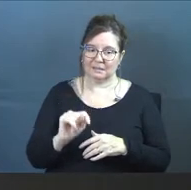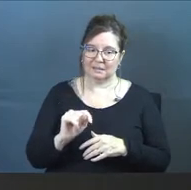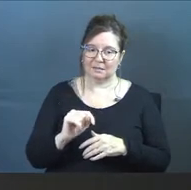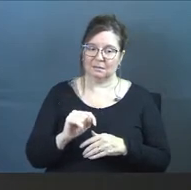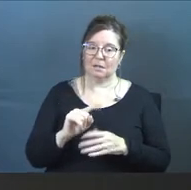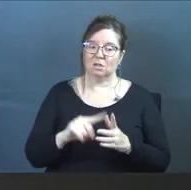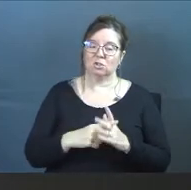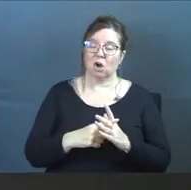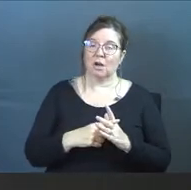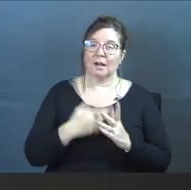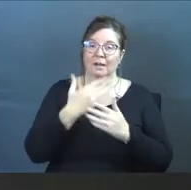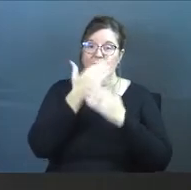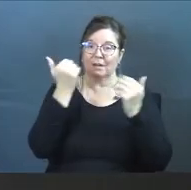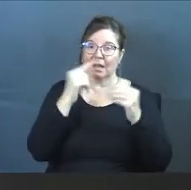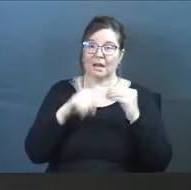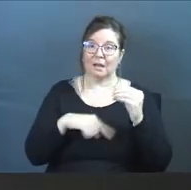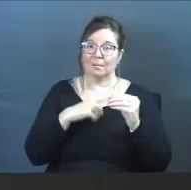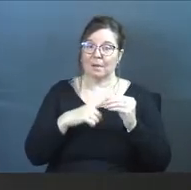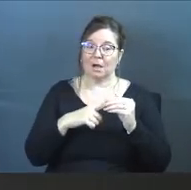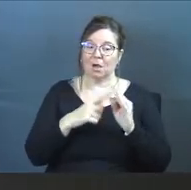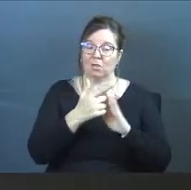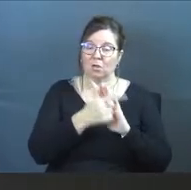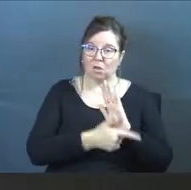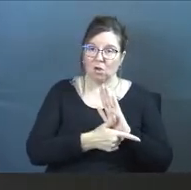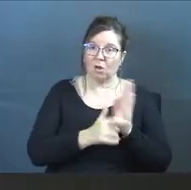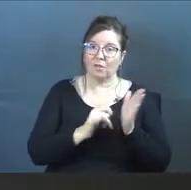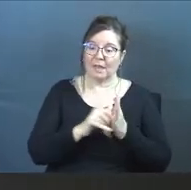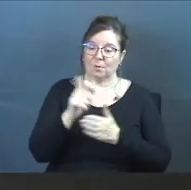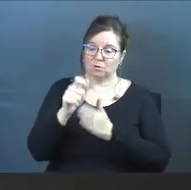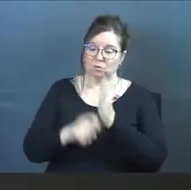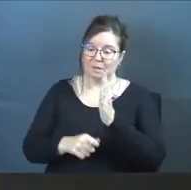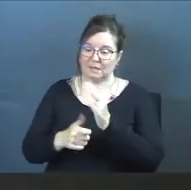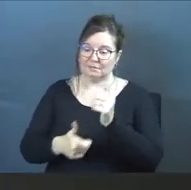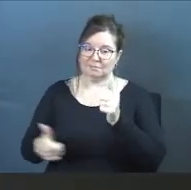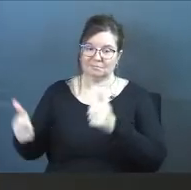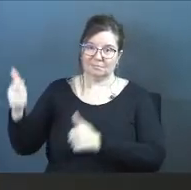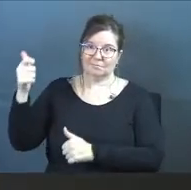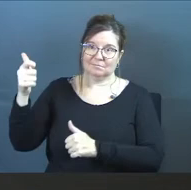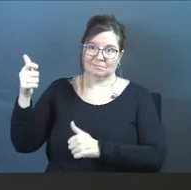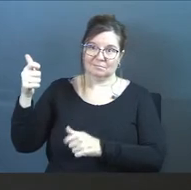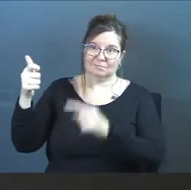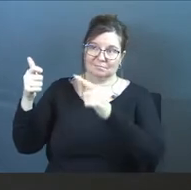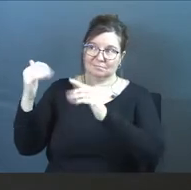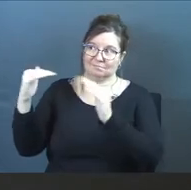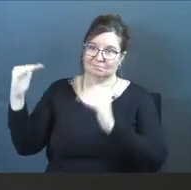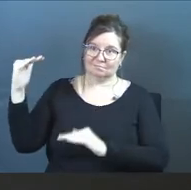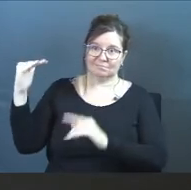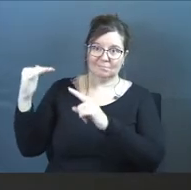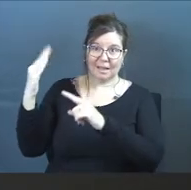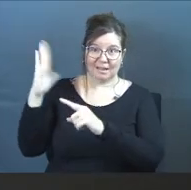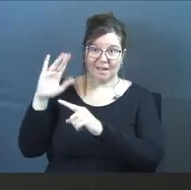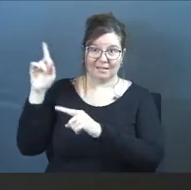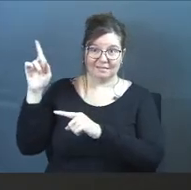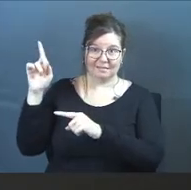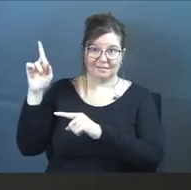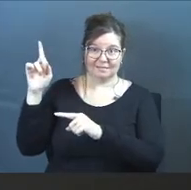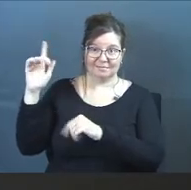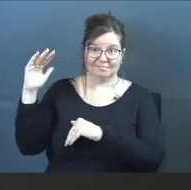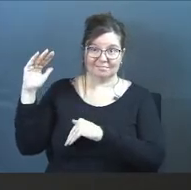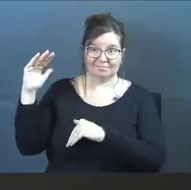and started forgetting about the law that was written, not by man, but by who? God. God.